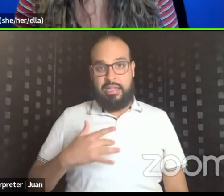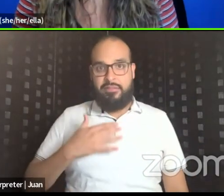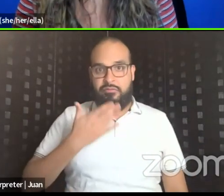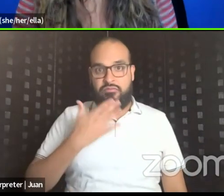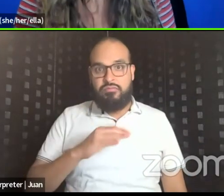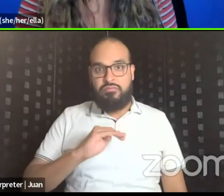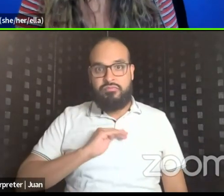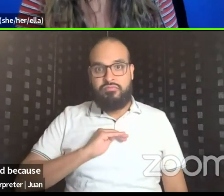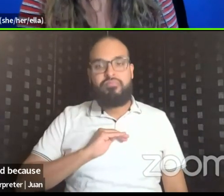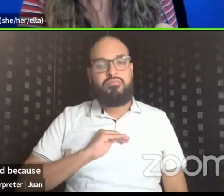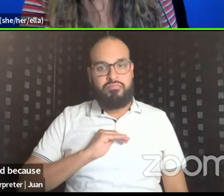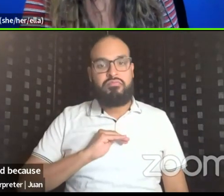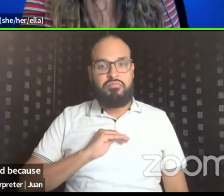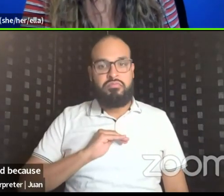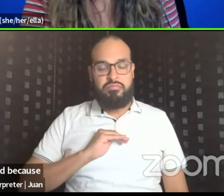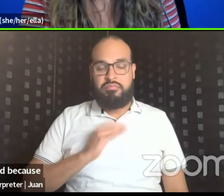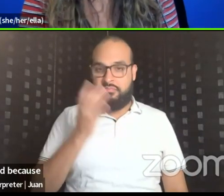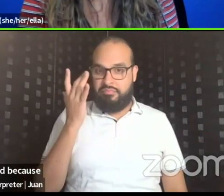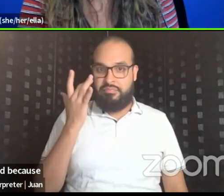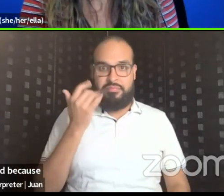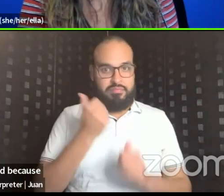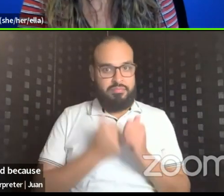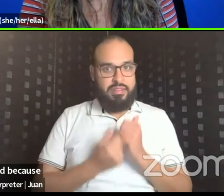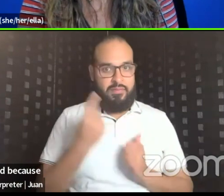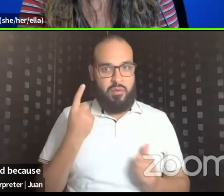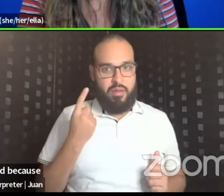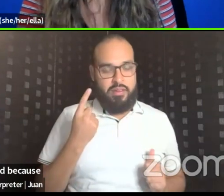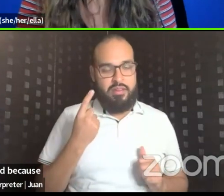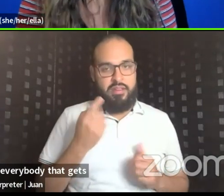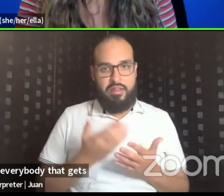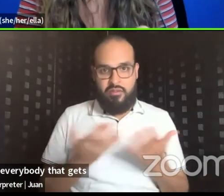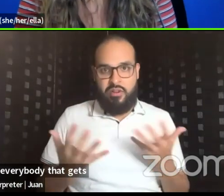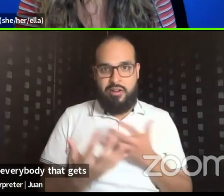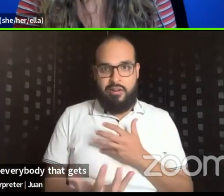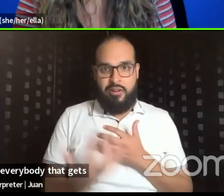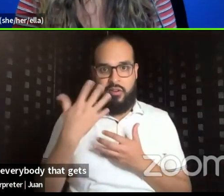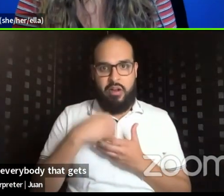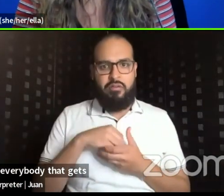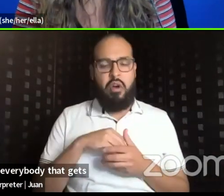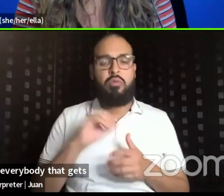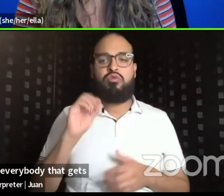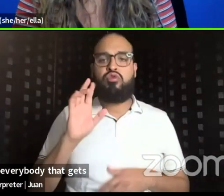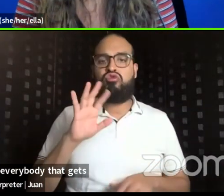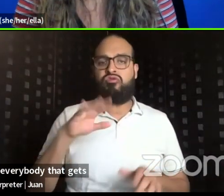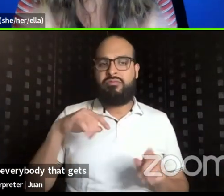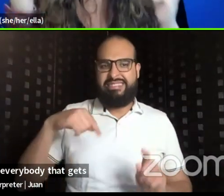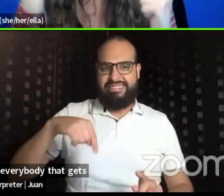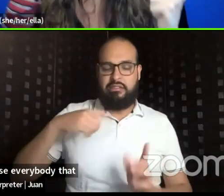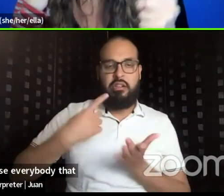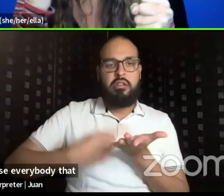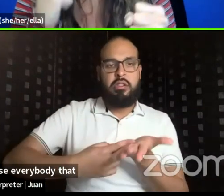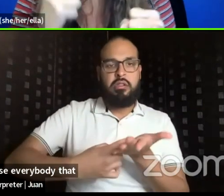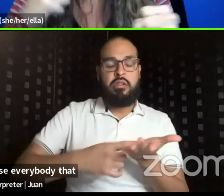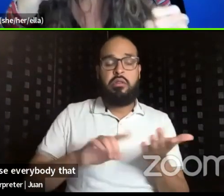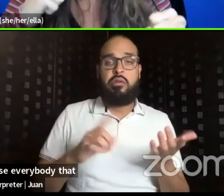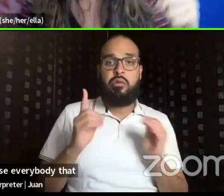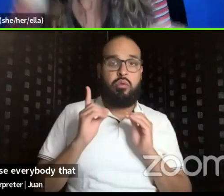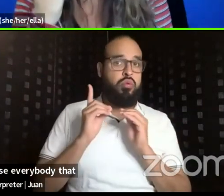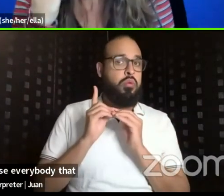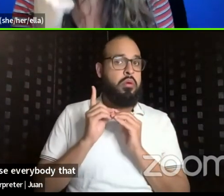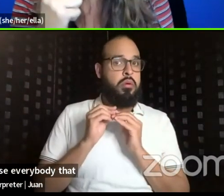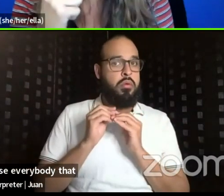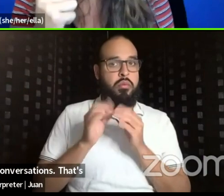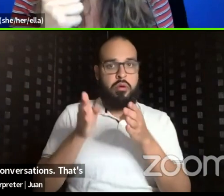because everybody that, um, gets involved or is part of these conversations, that's one more like